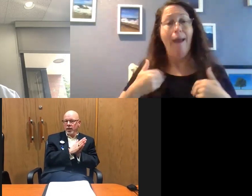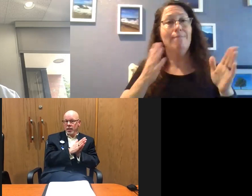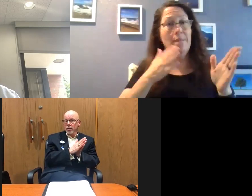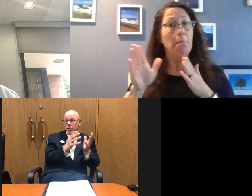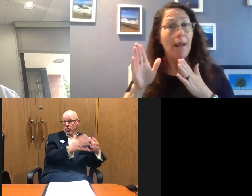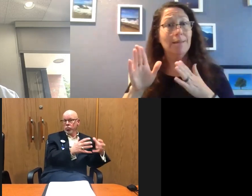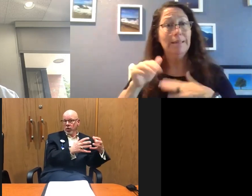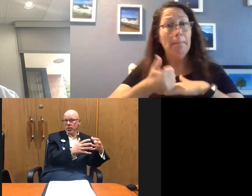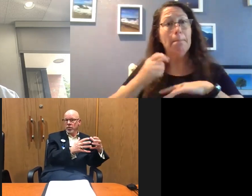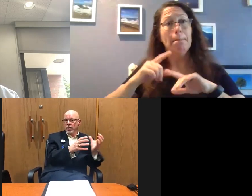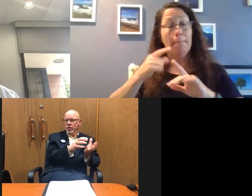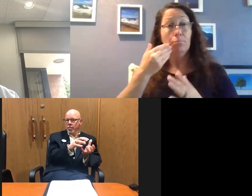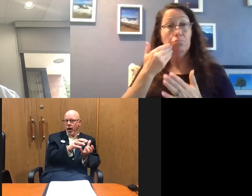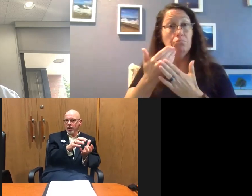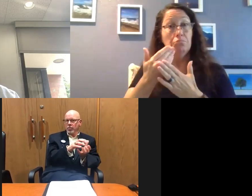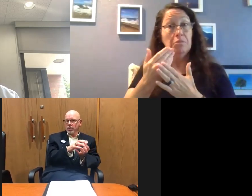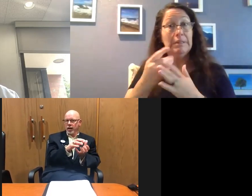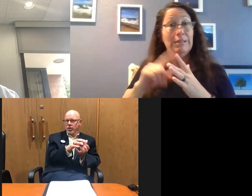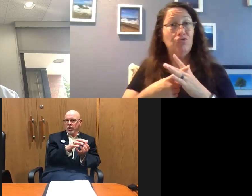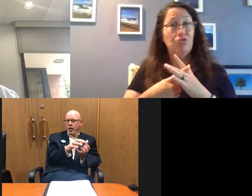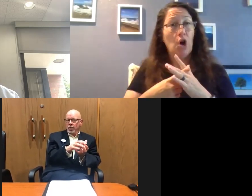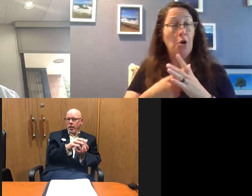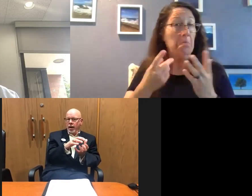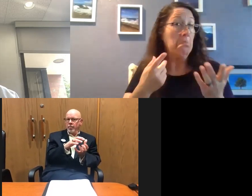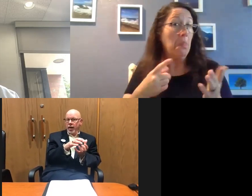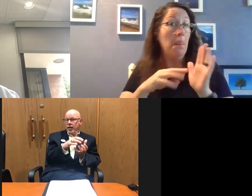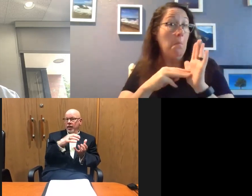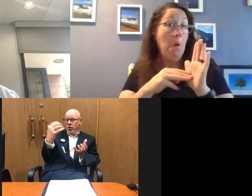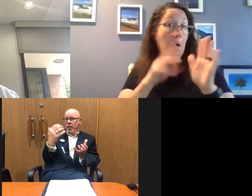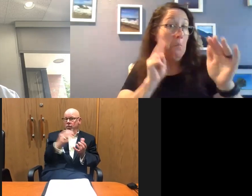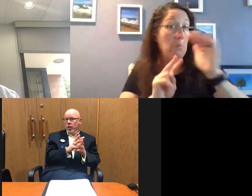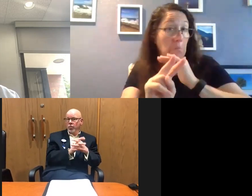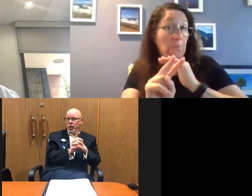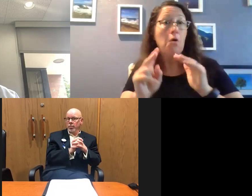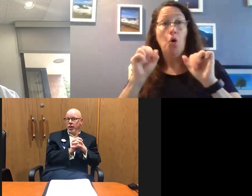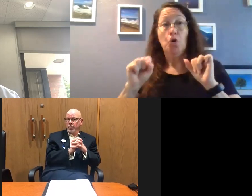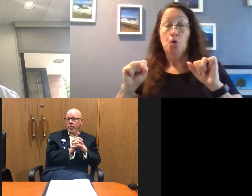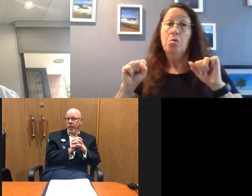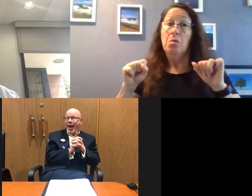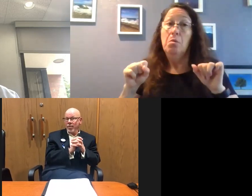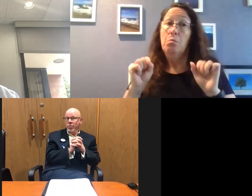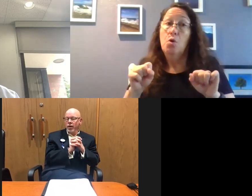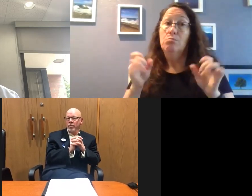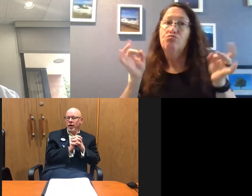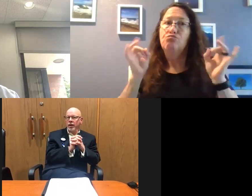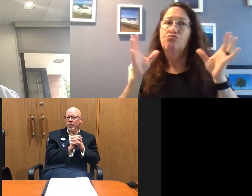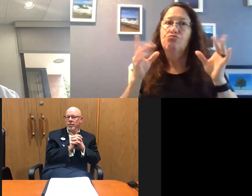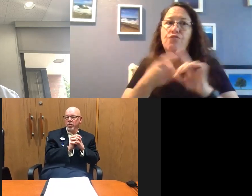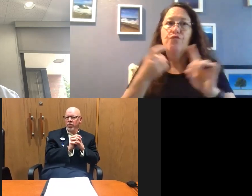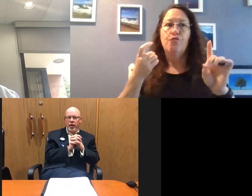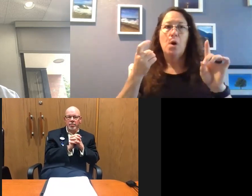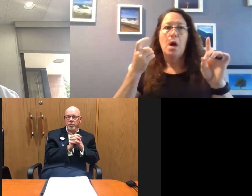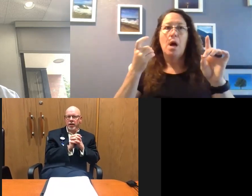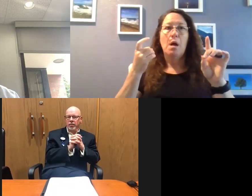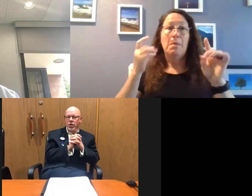in place. The good news is when this all started, the modeling was such, um, that it could have been really, really, uh, bad from a